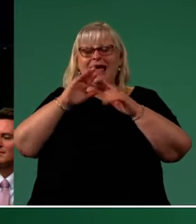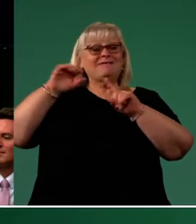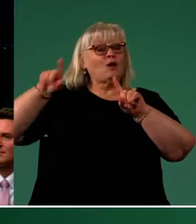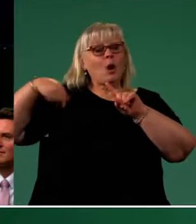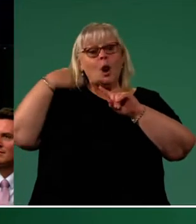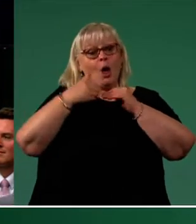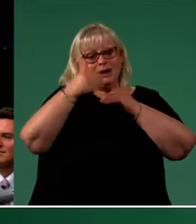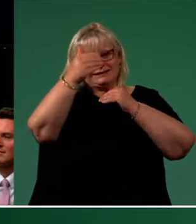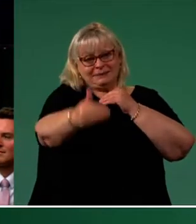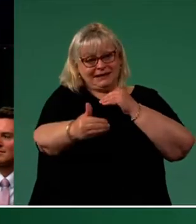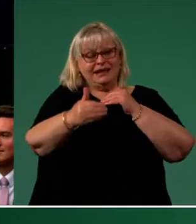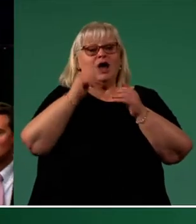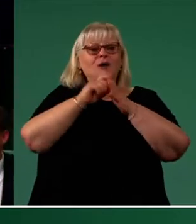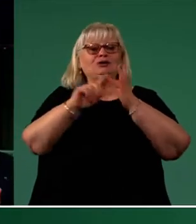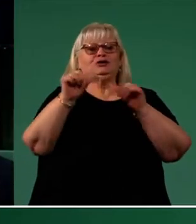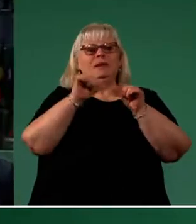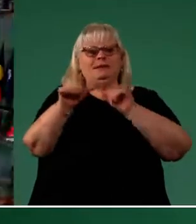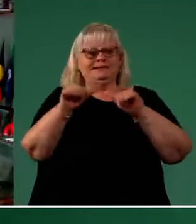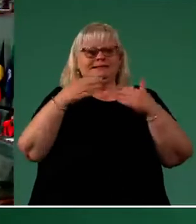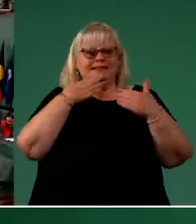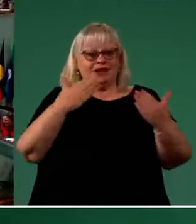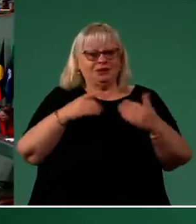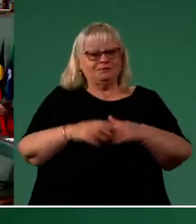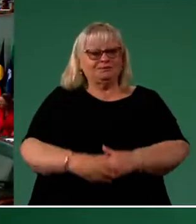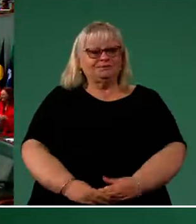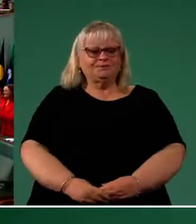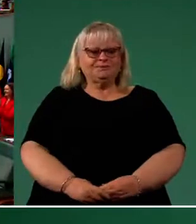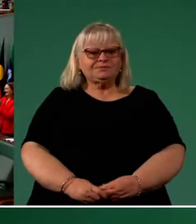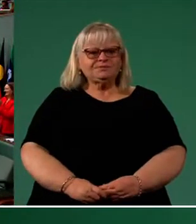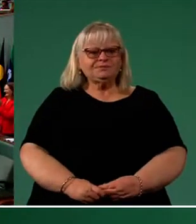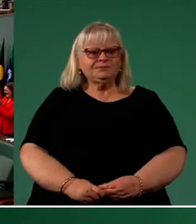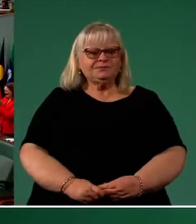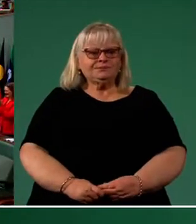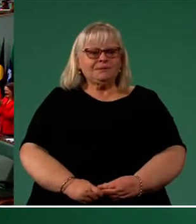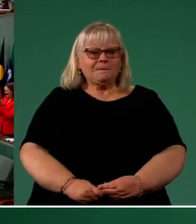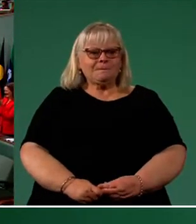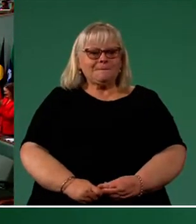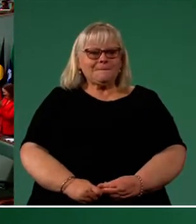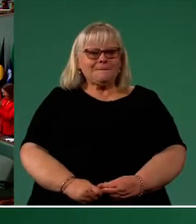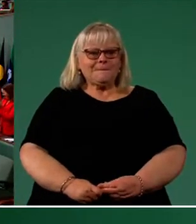my very best. thank the house. Thank you very Thank